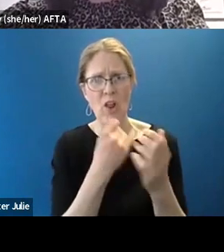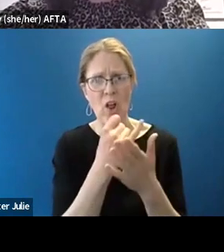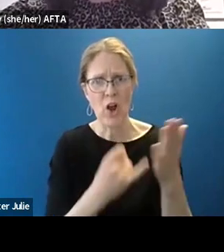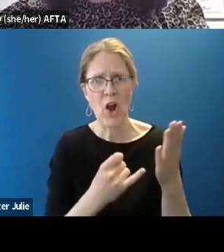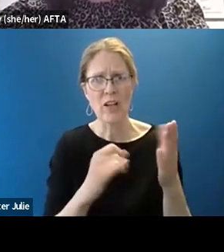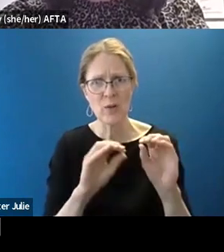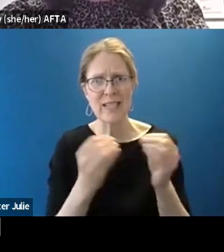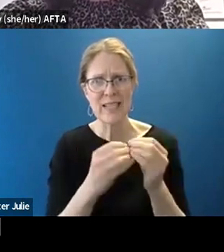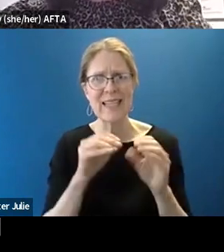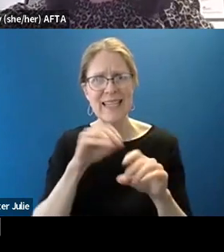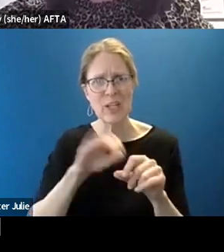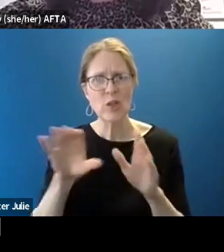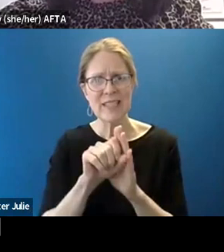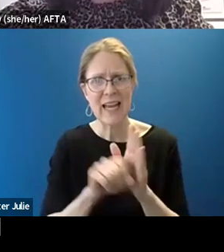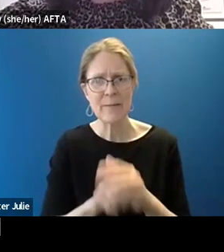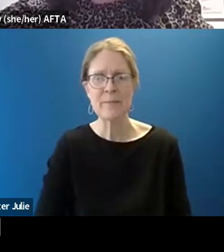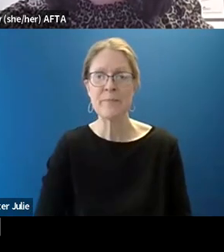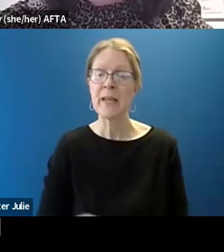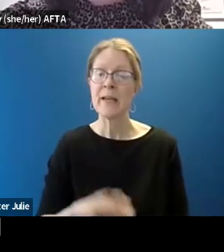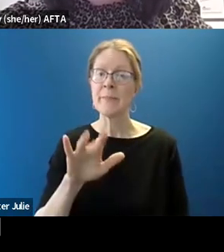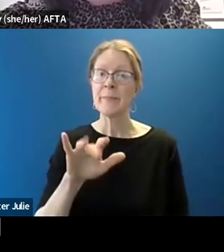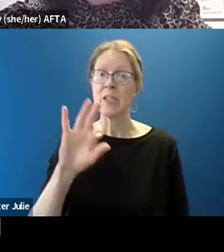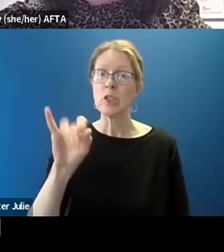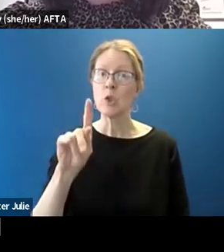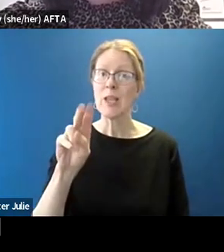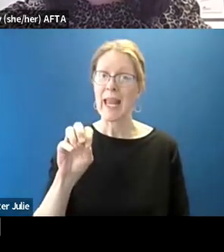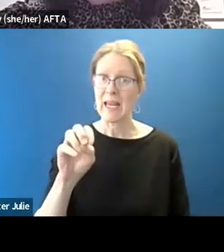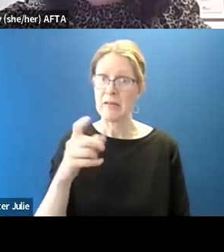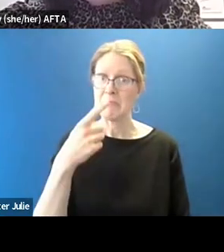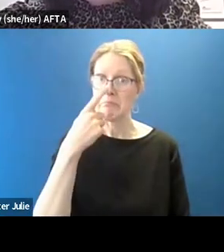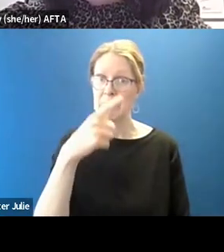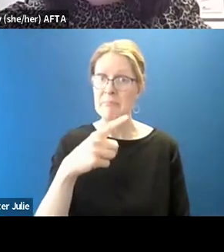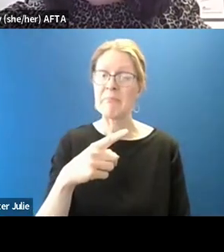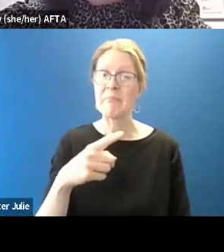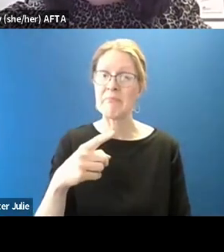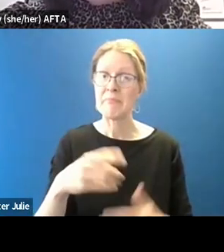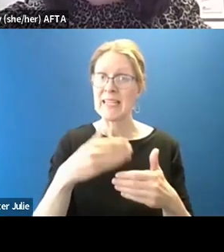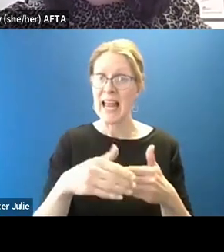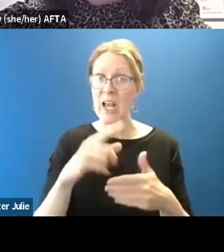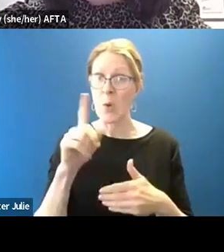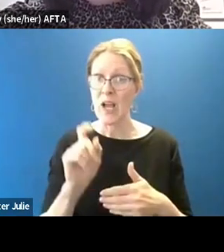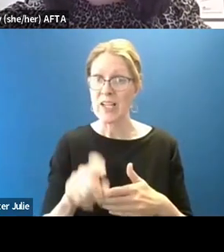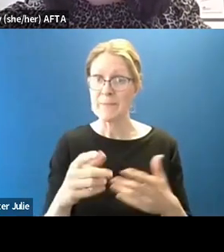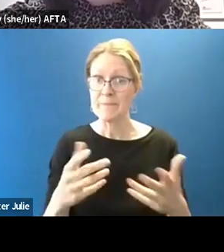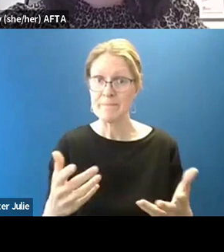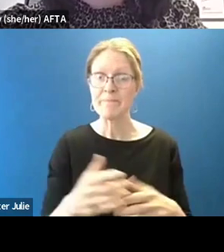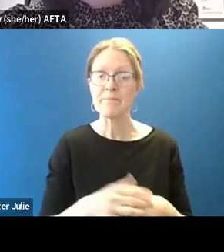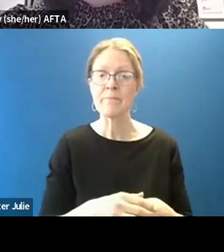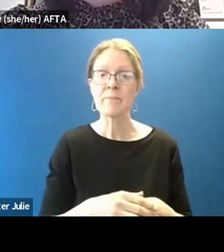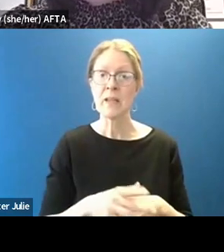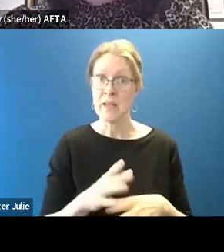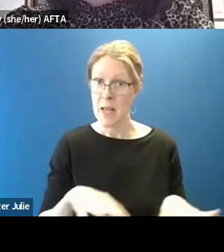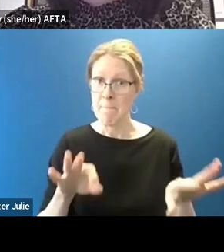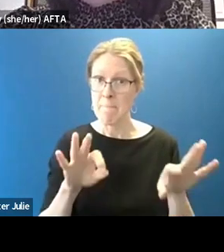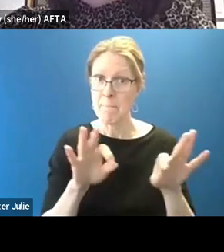Julie, want to start out with you for the next question, because you answered it on the online chat is, is it important to complement